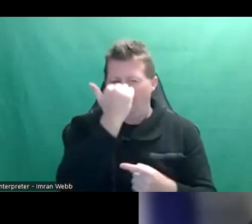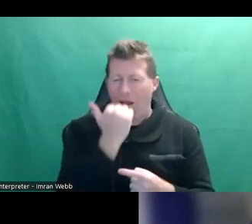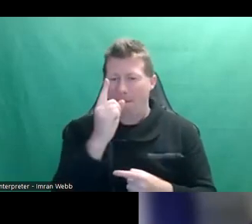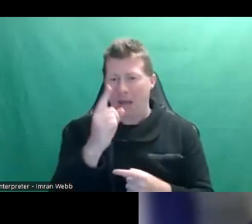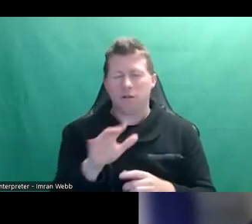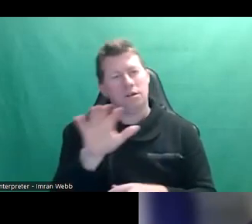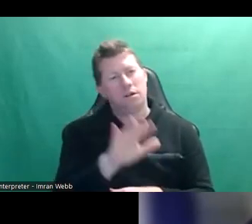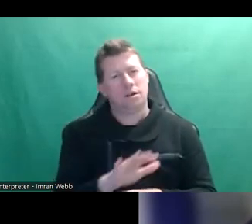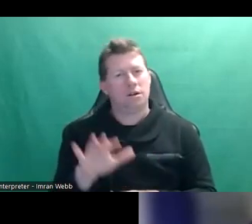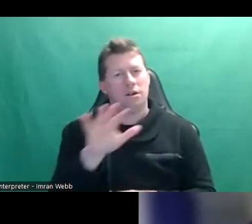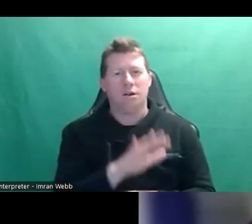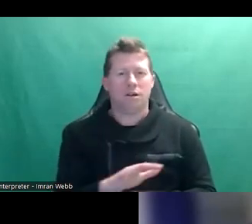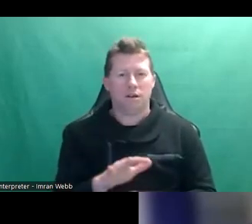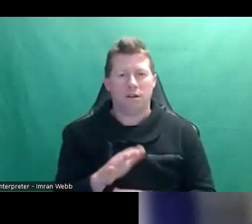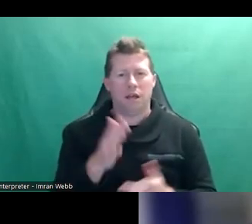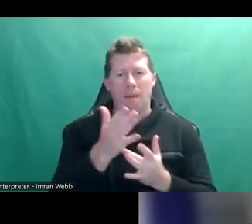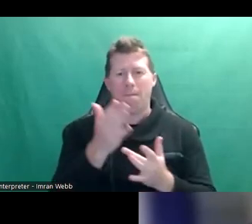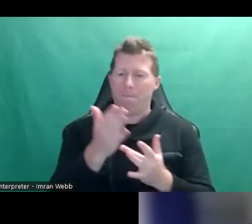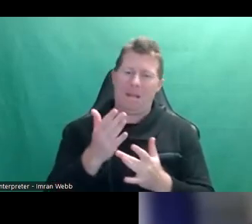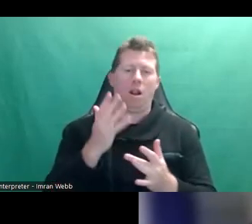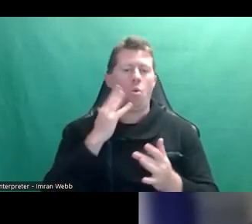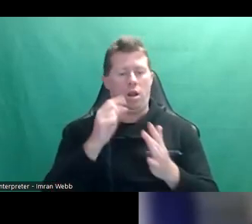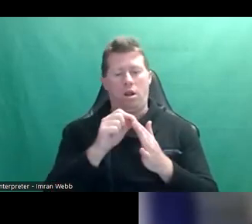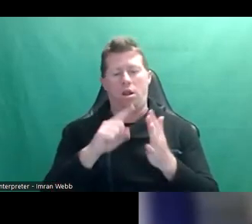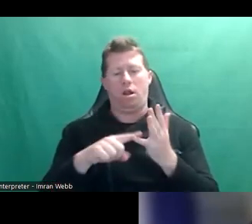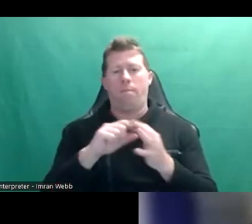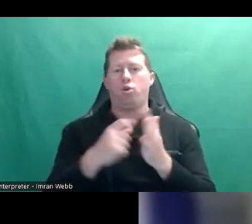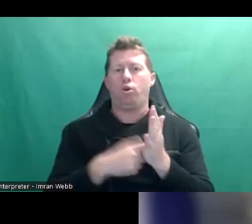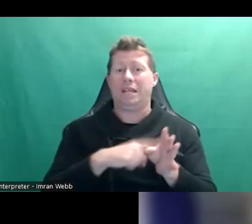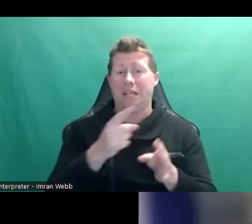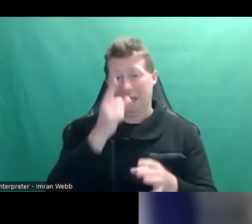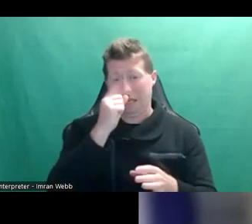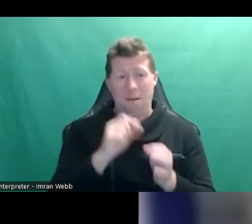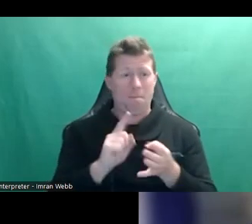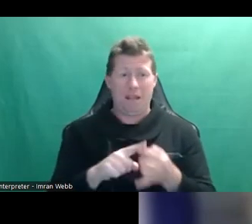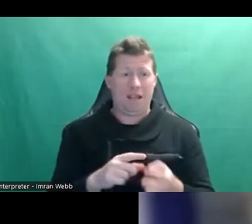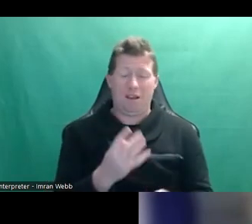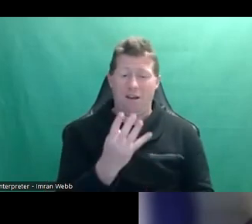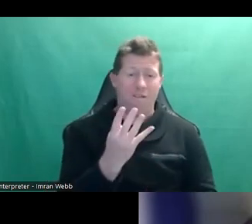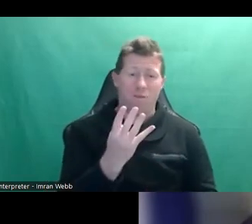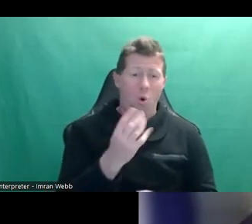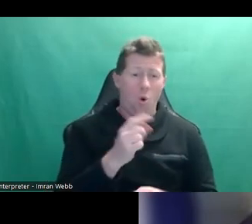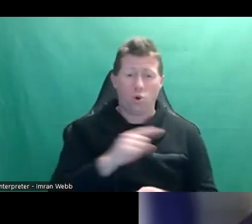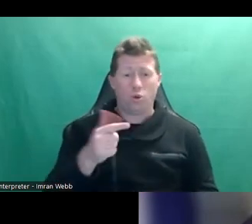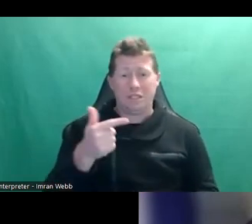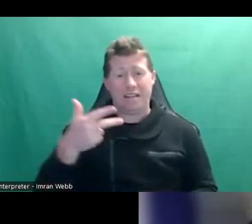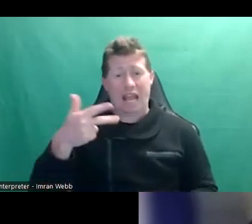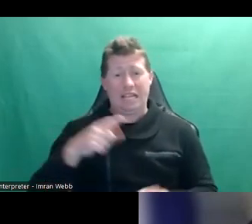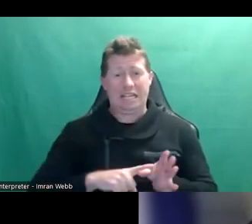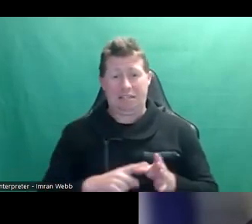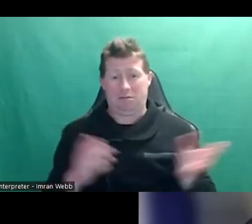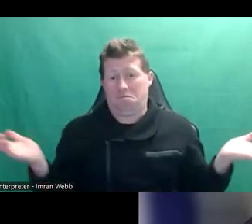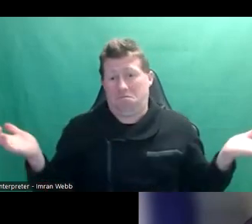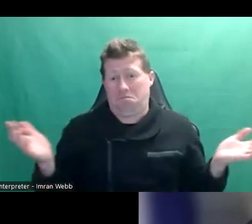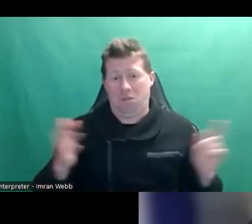around about the middle of puberty and puberty lasts anywhere from like four years up to seven or eight years sometimes. So